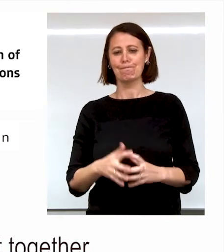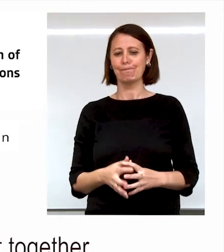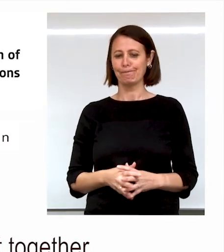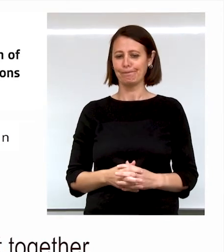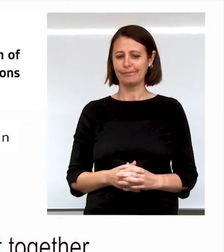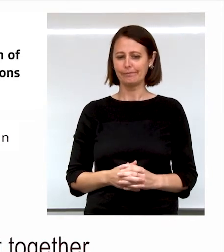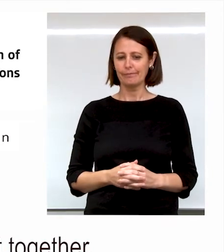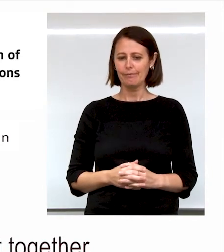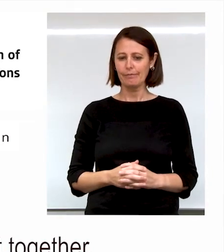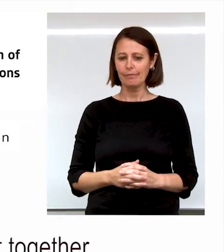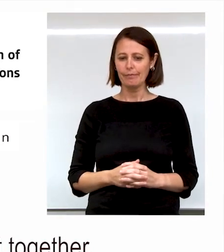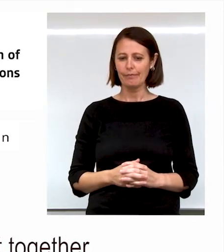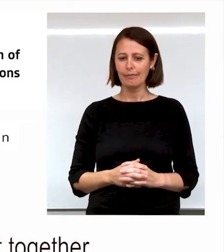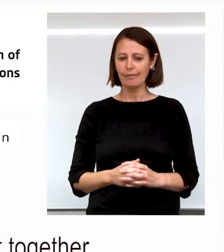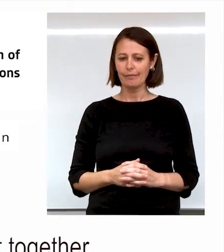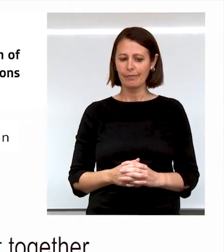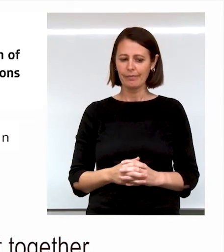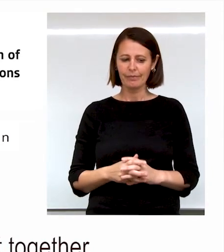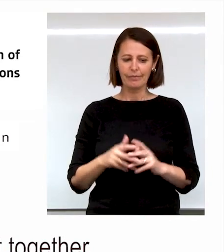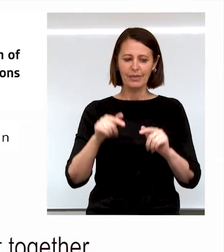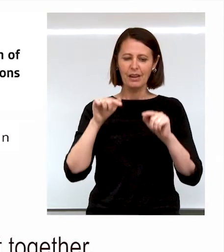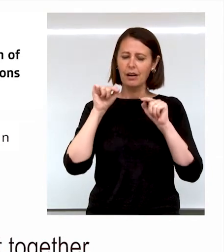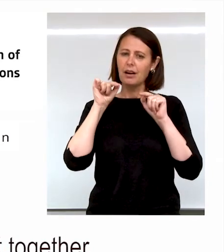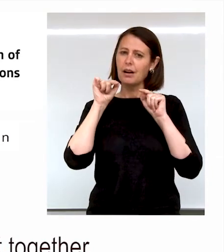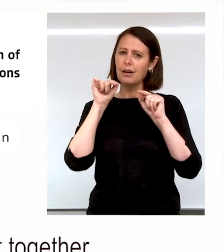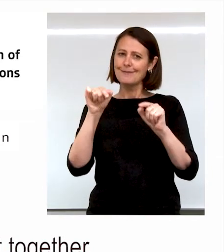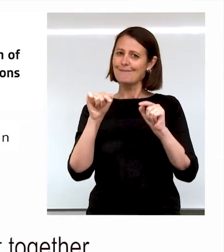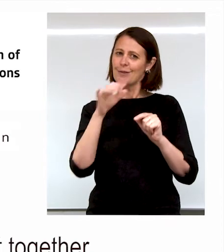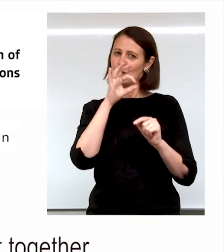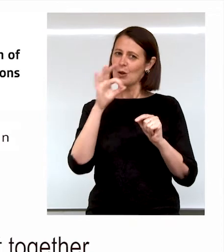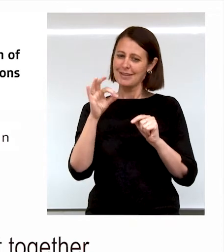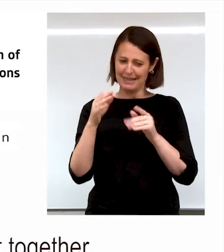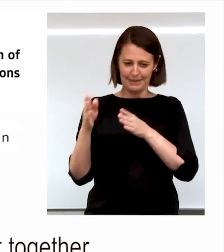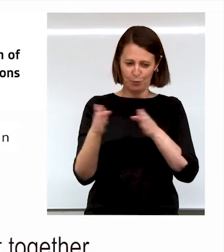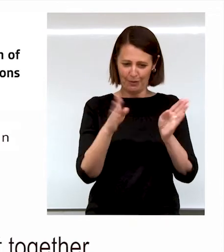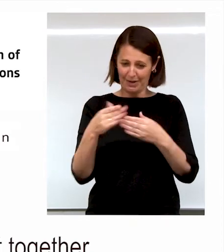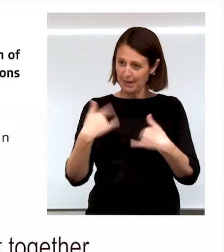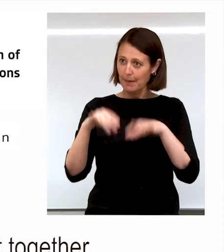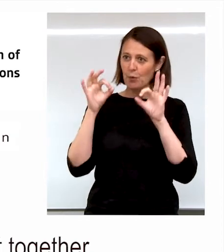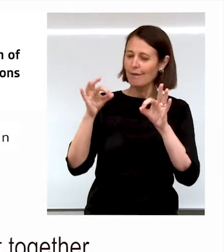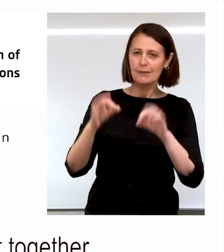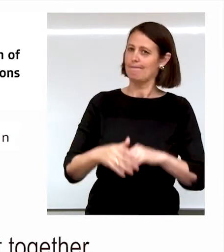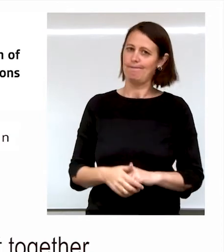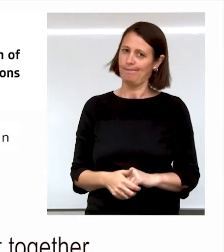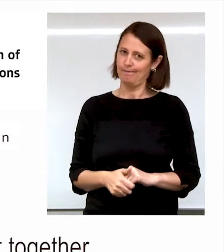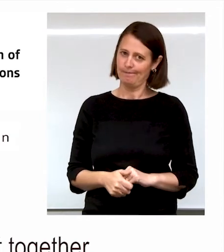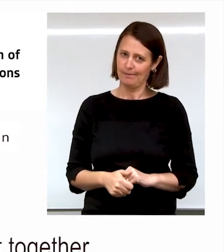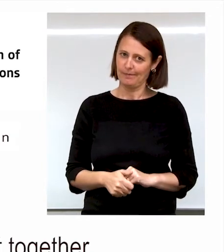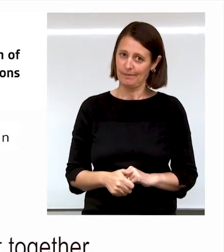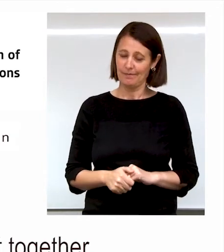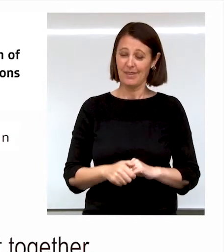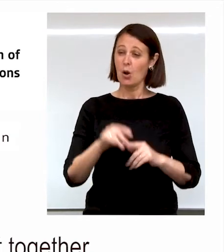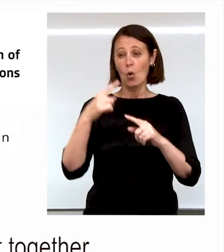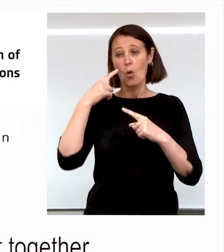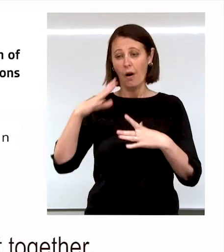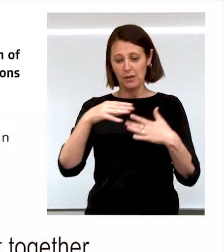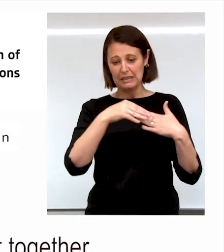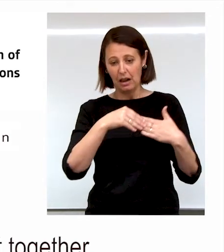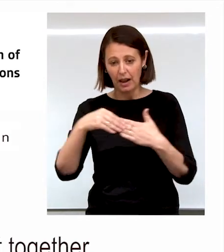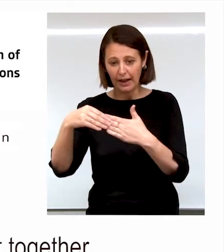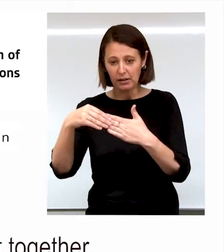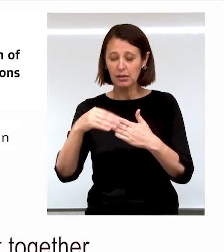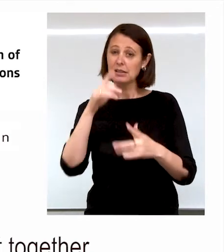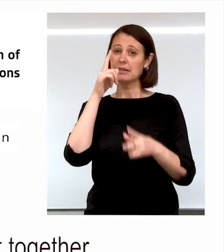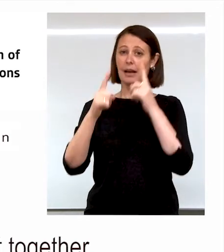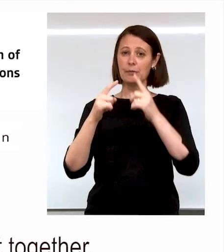Now it wasn't perfect this movement that we built together. It was often led, sometimes